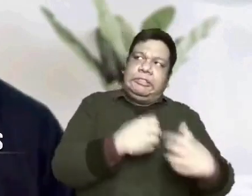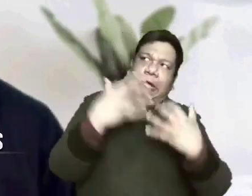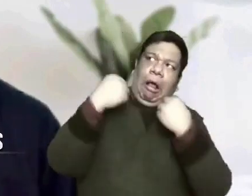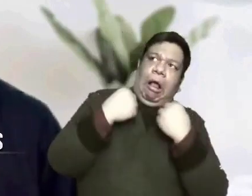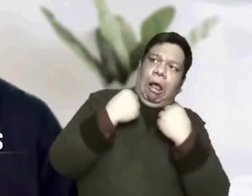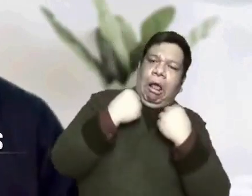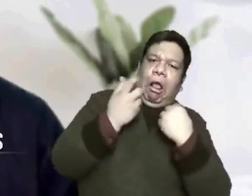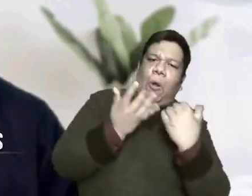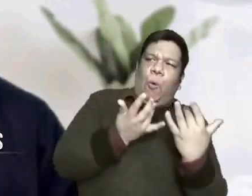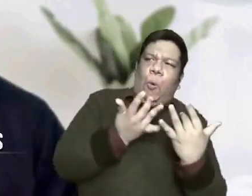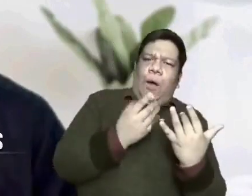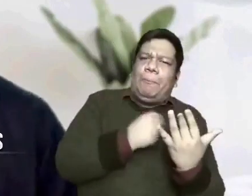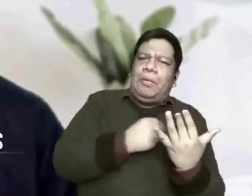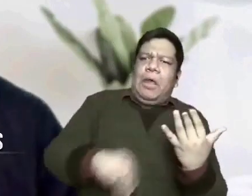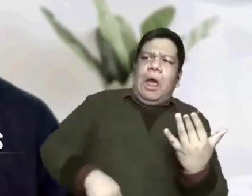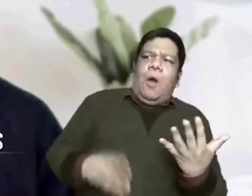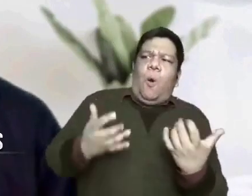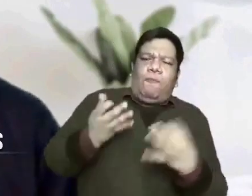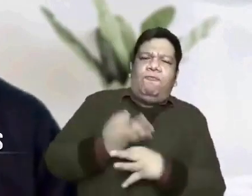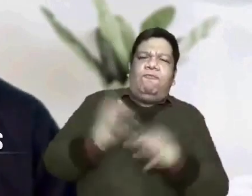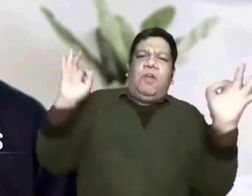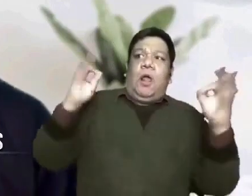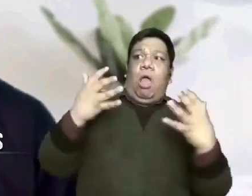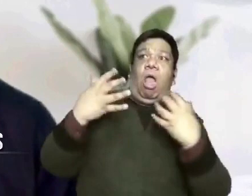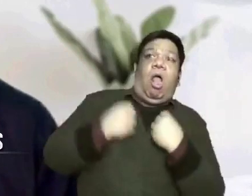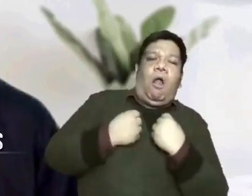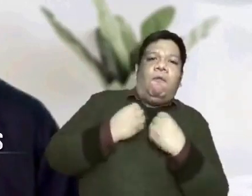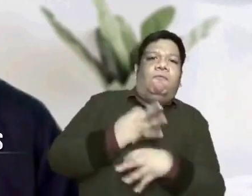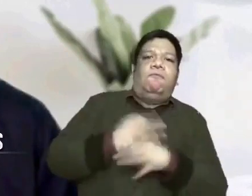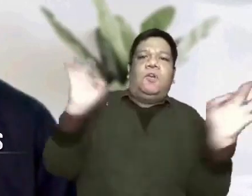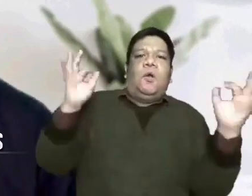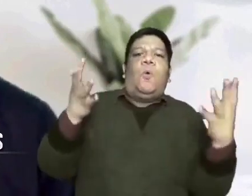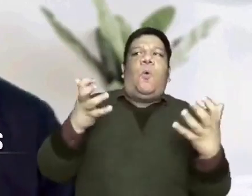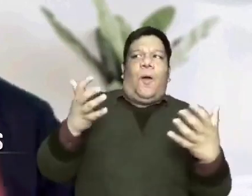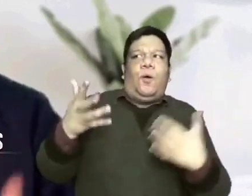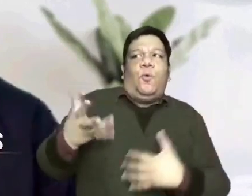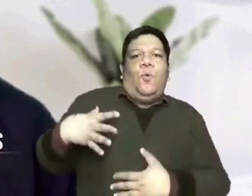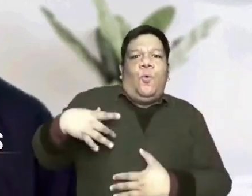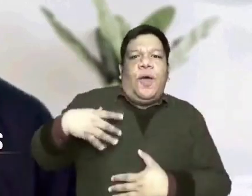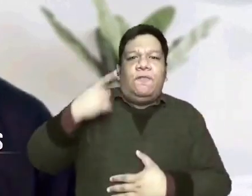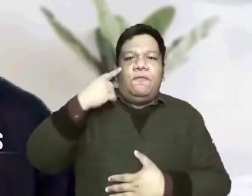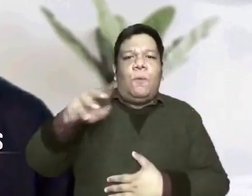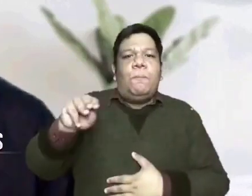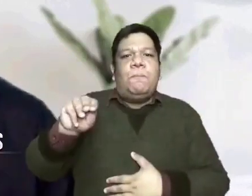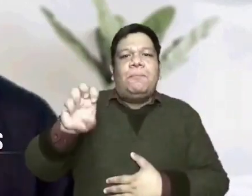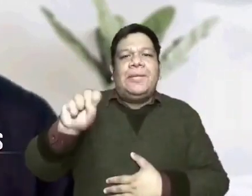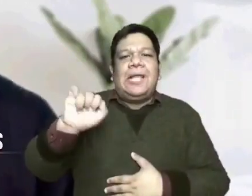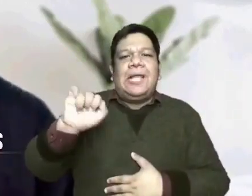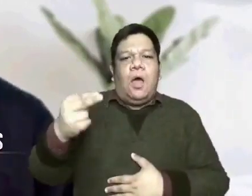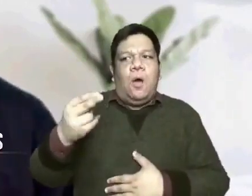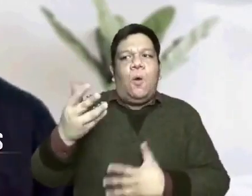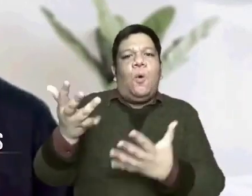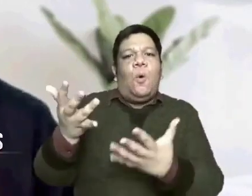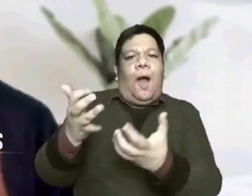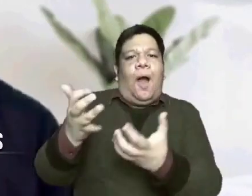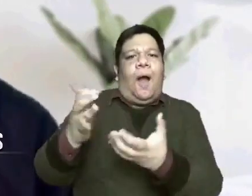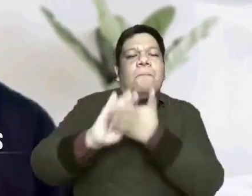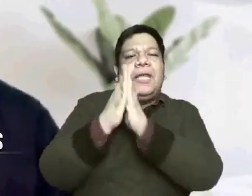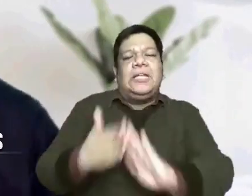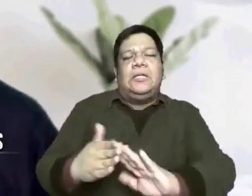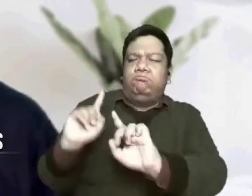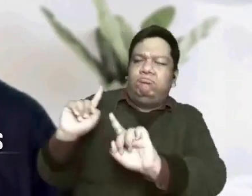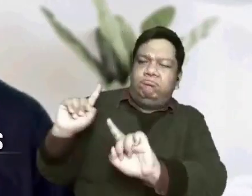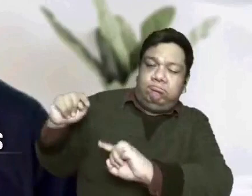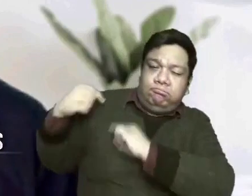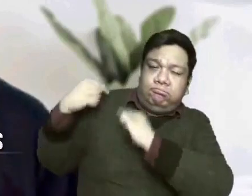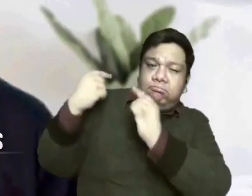their enemies and set them free from this oppression. They were waiting for that peace na matagal